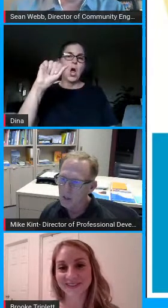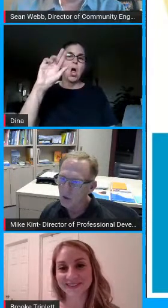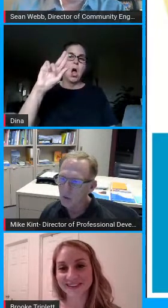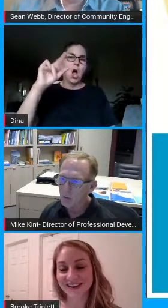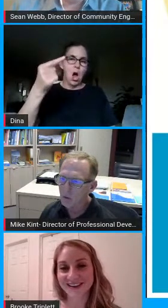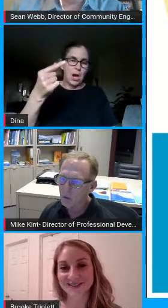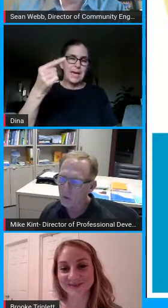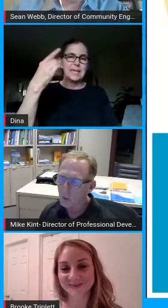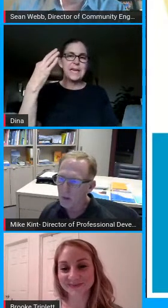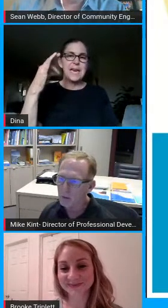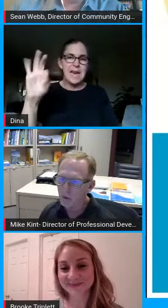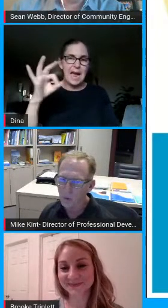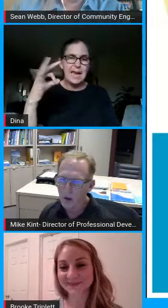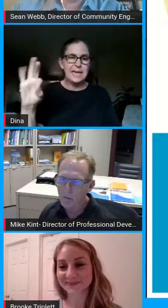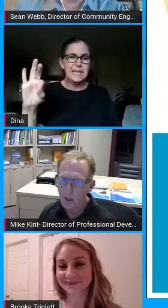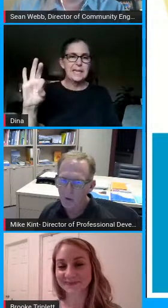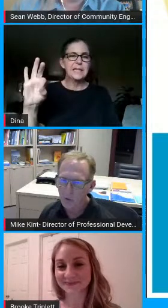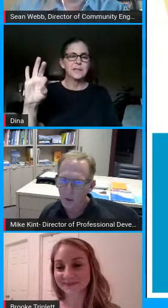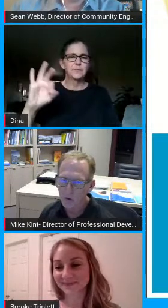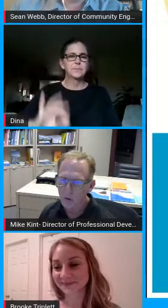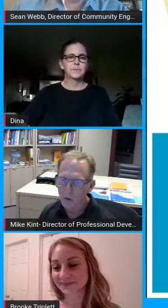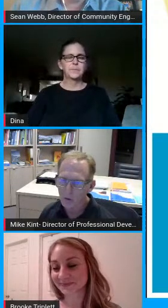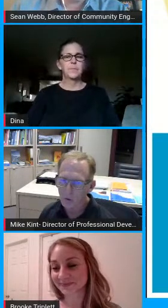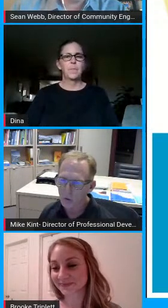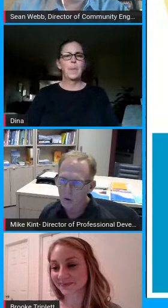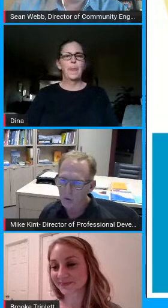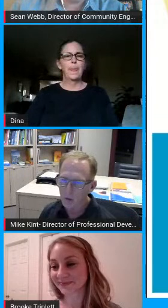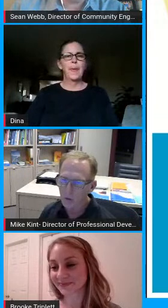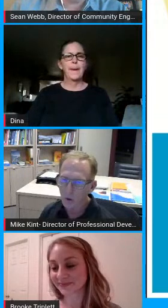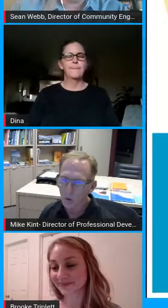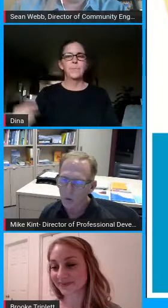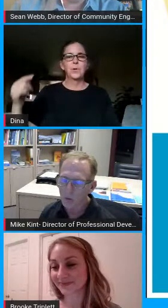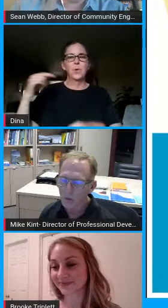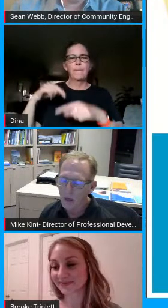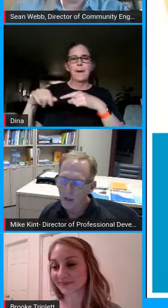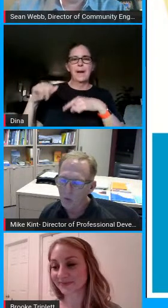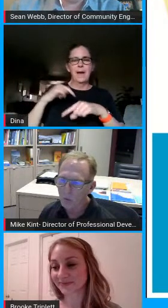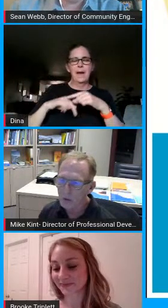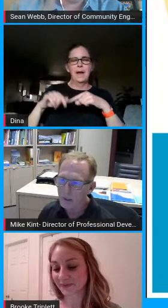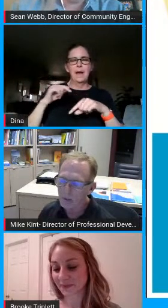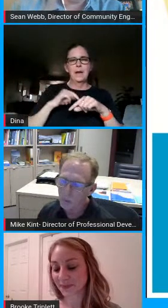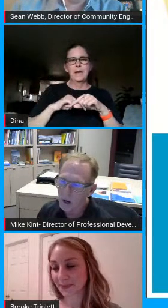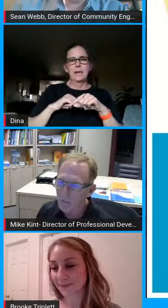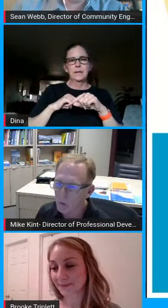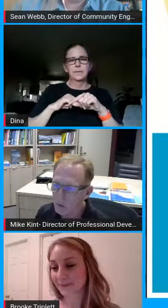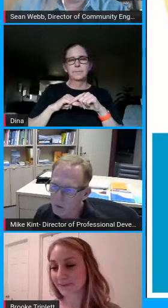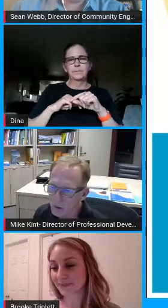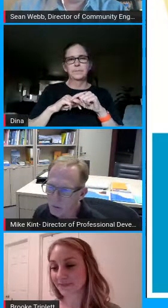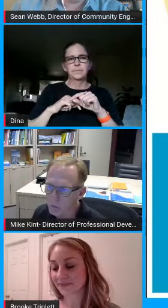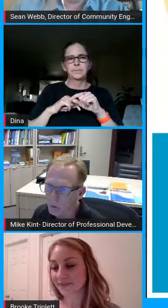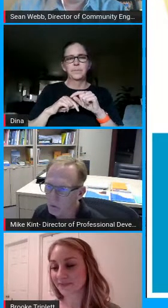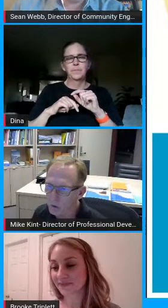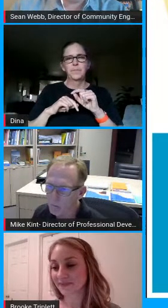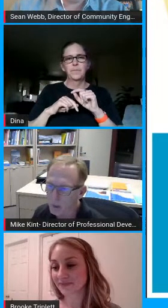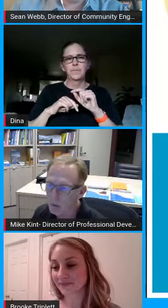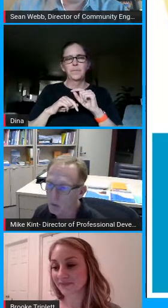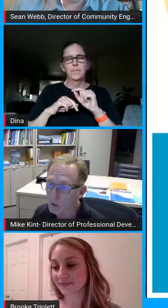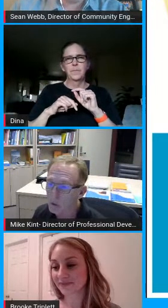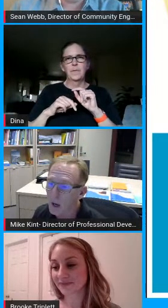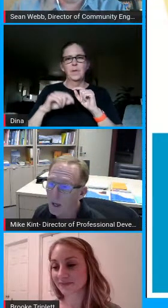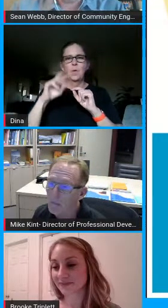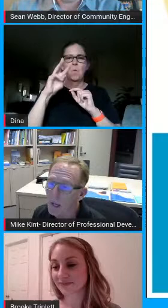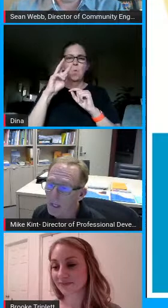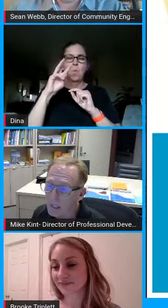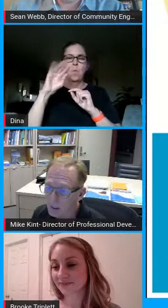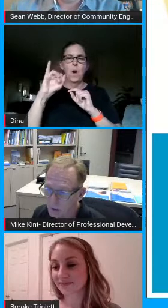just to go back to the myfi i just wanted to stress that you know that really the myfis are intended for families